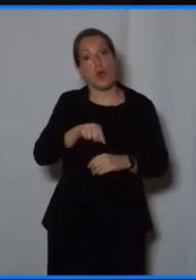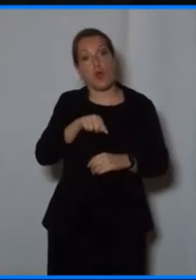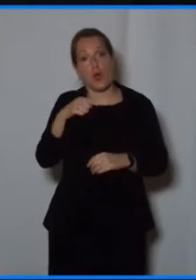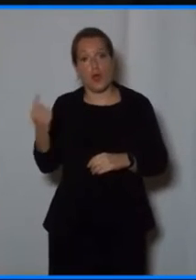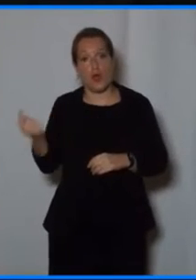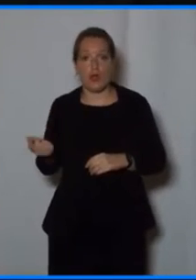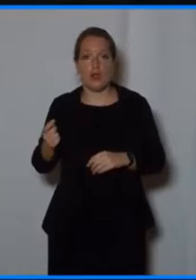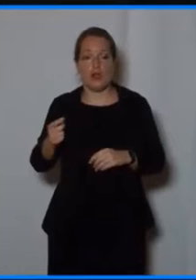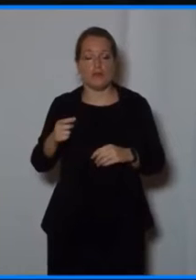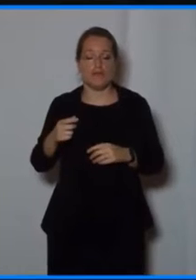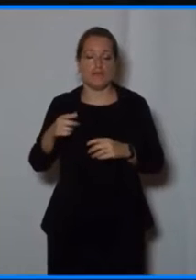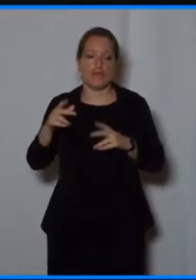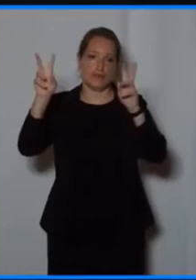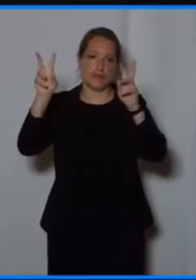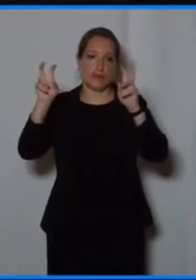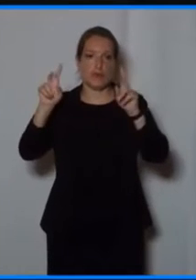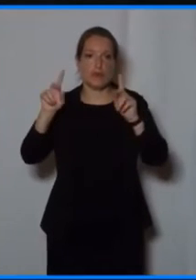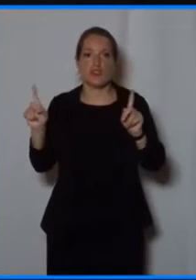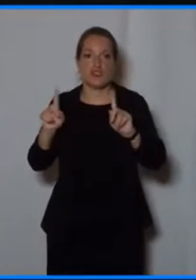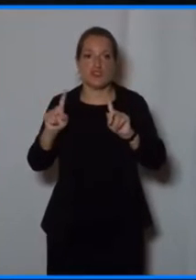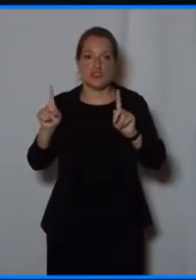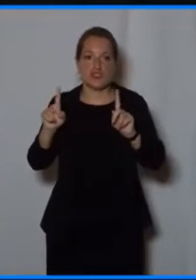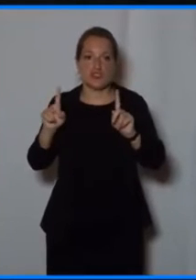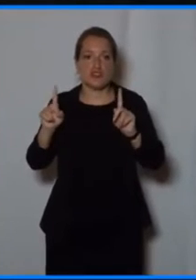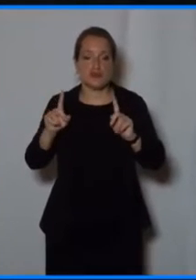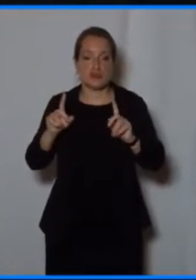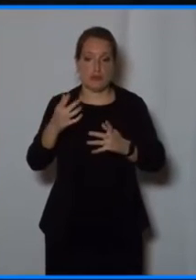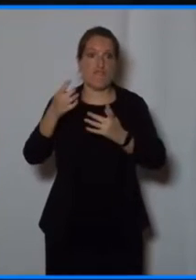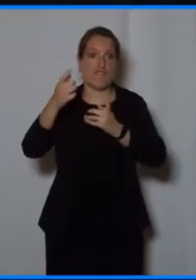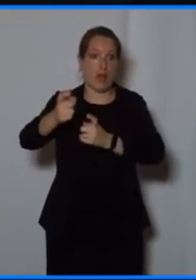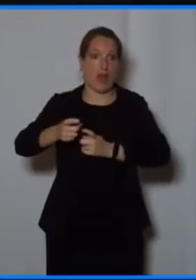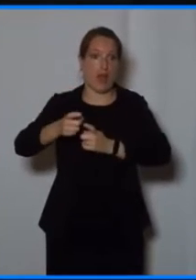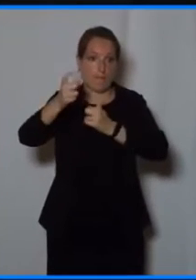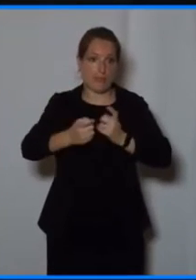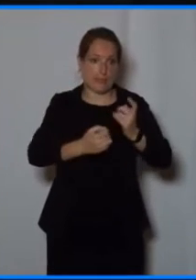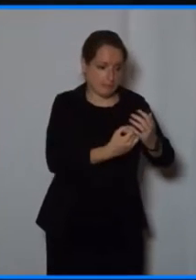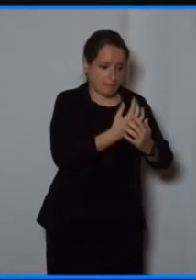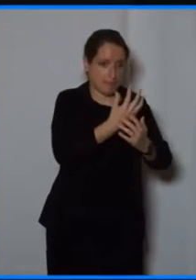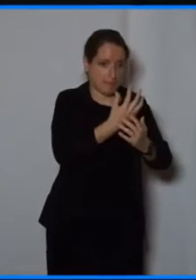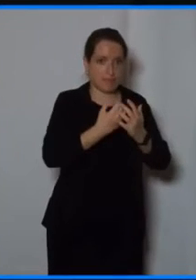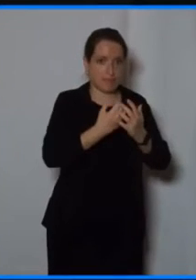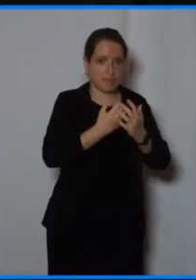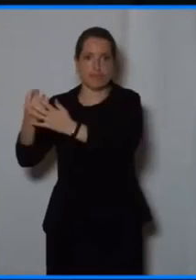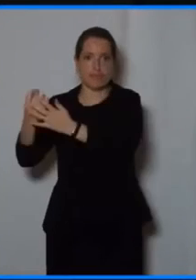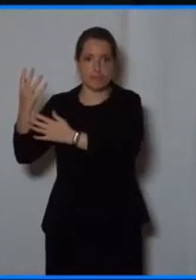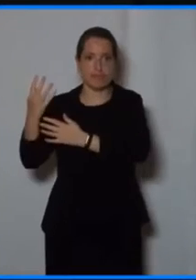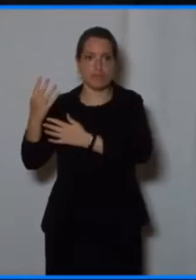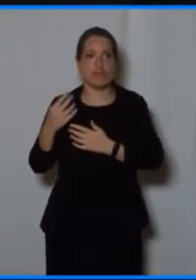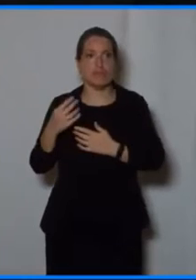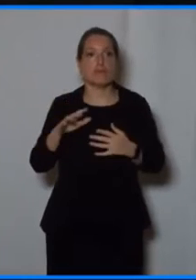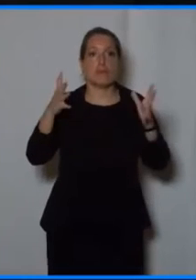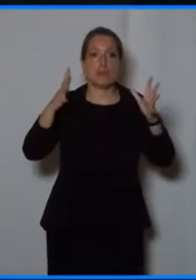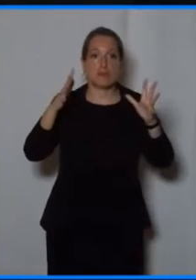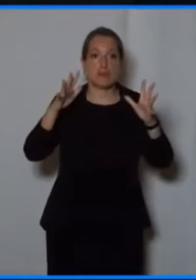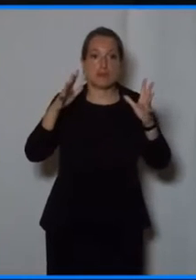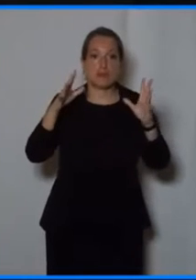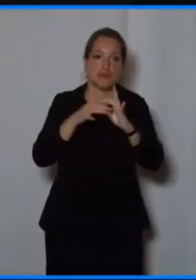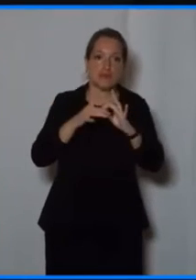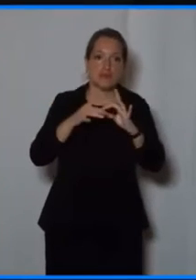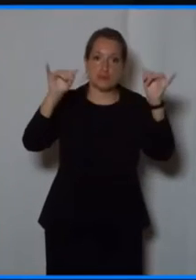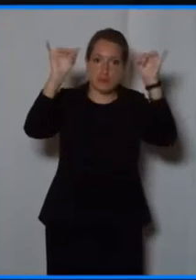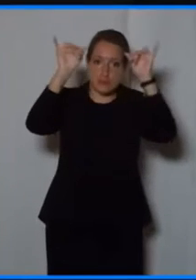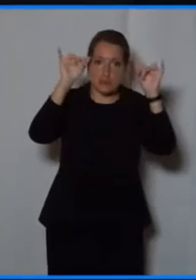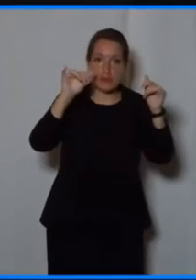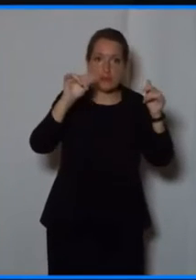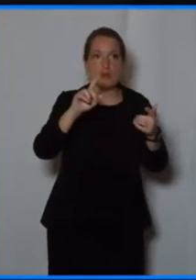5G and so on will make a huge difference is farming, you know. Whether it's in the field of cattle, won't take time to discuss that.